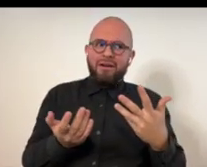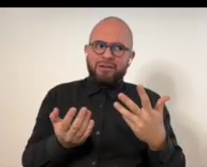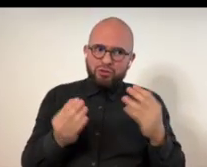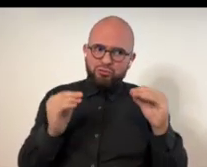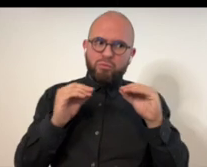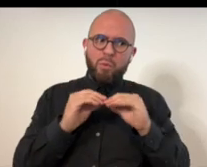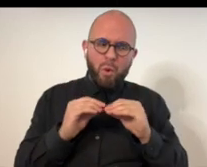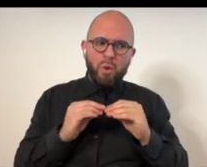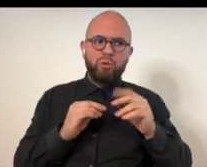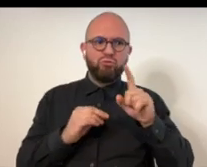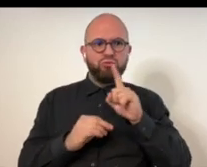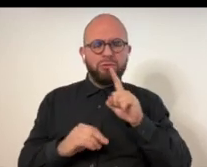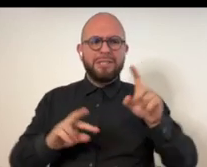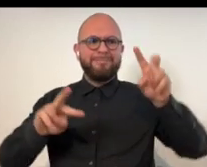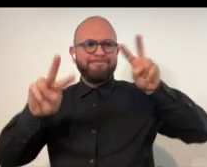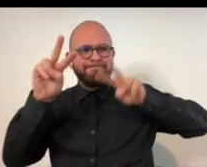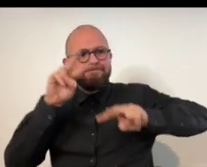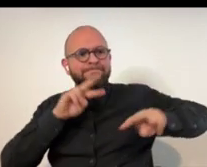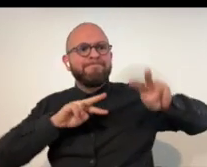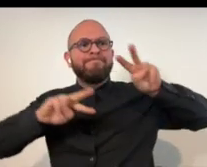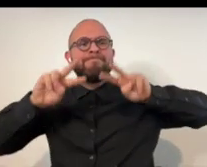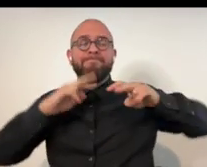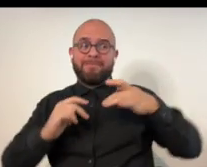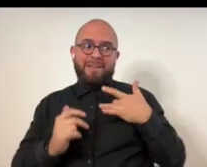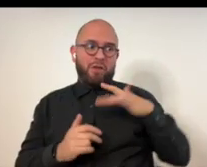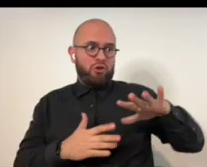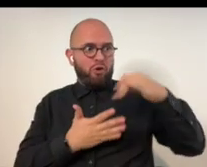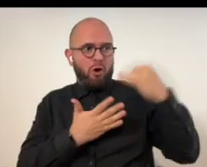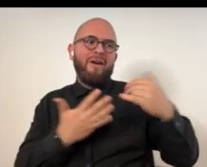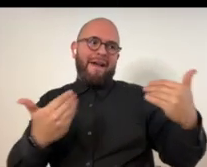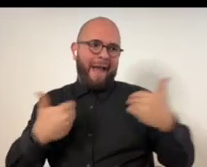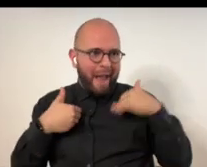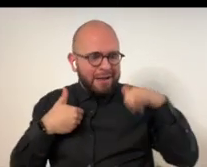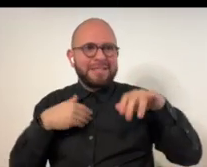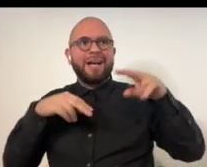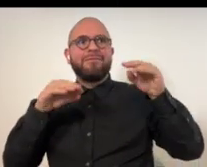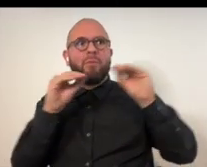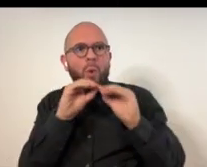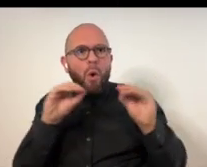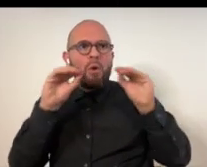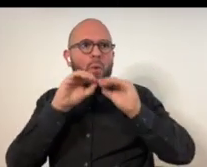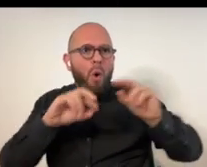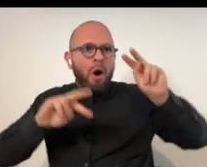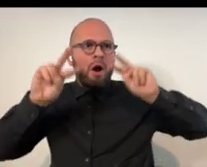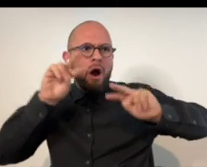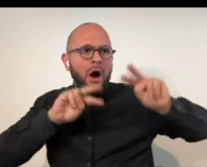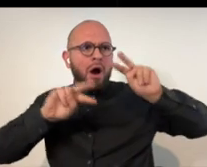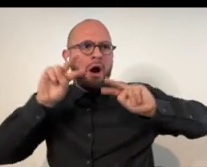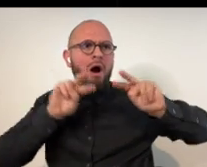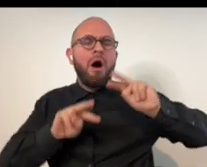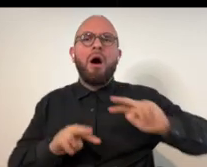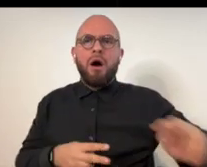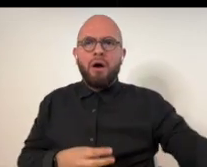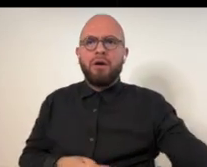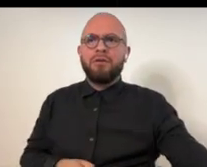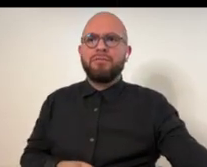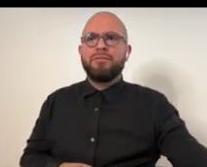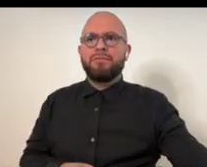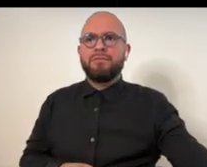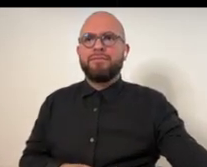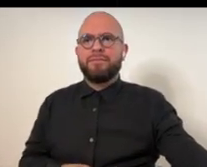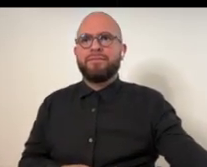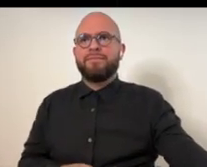possibilities inside of them and that there's always more to look at. And I think that your pieces really have that.